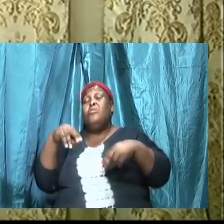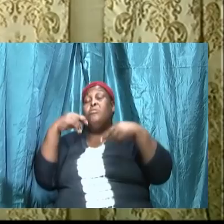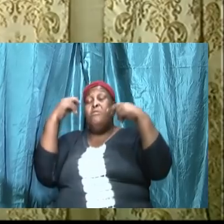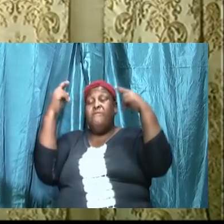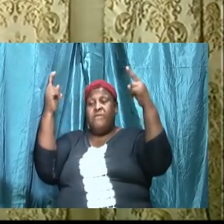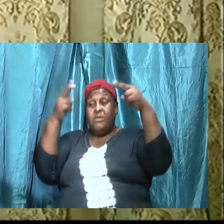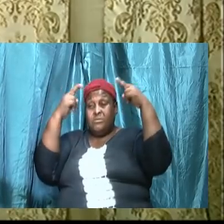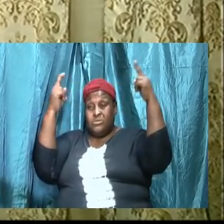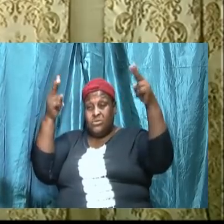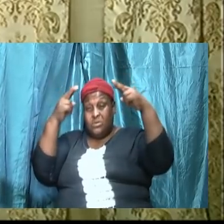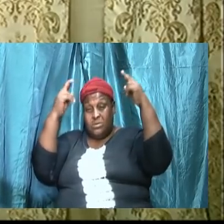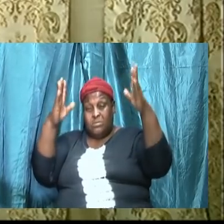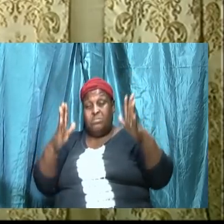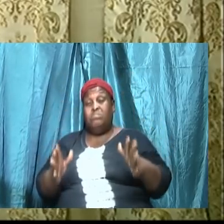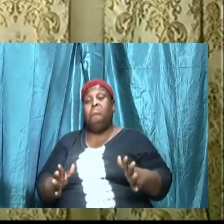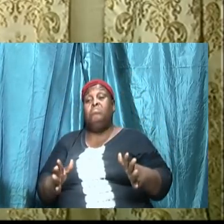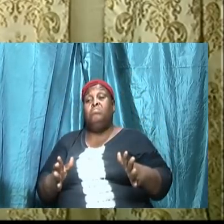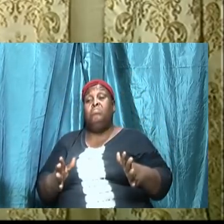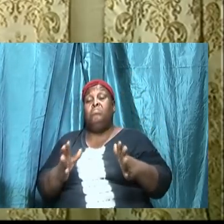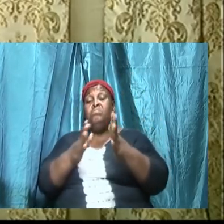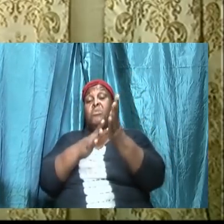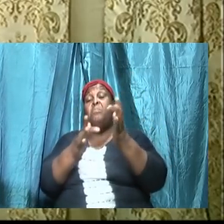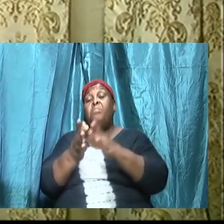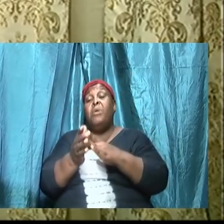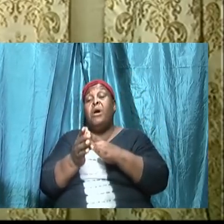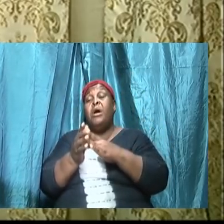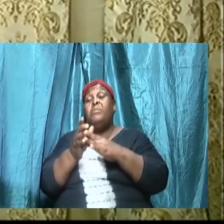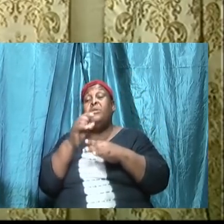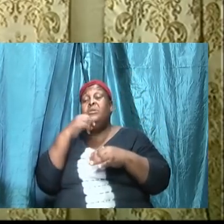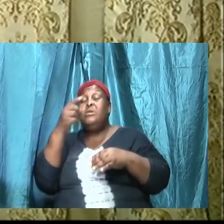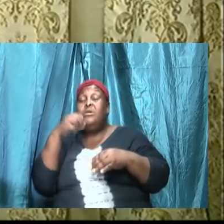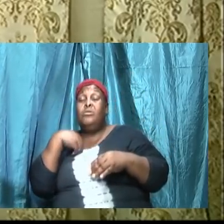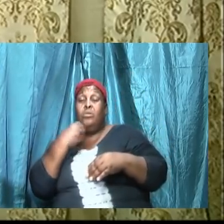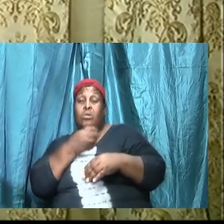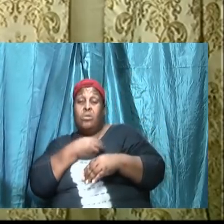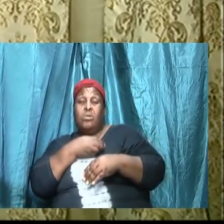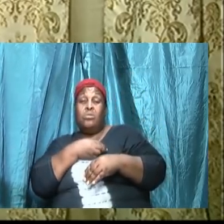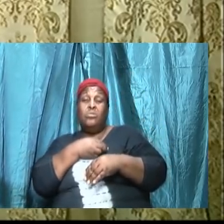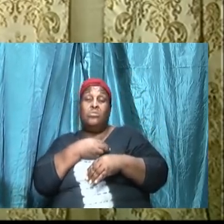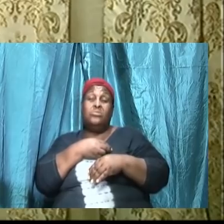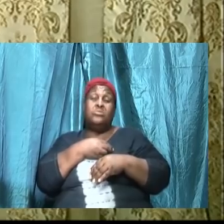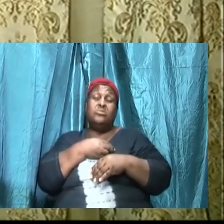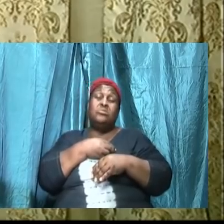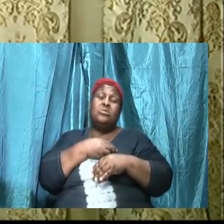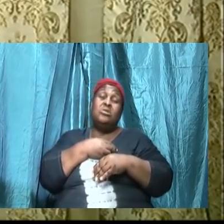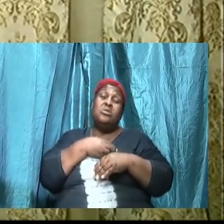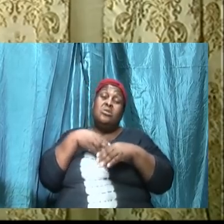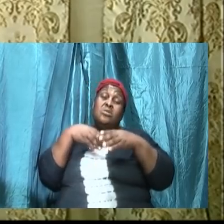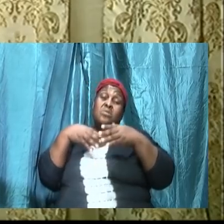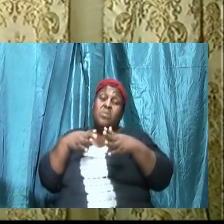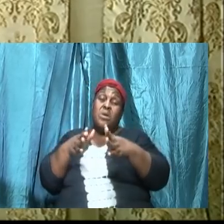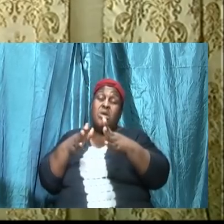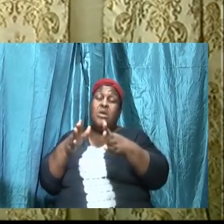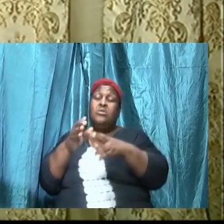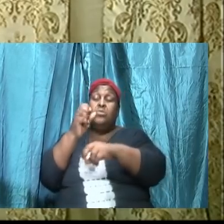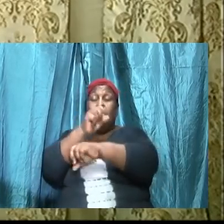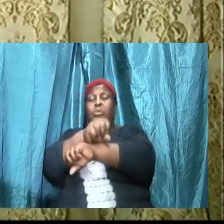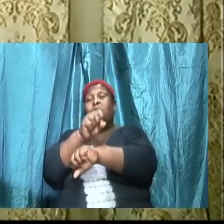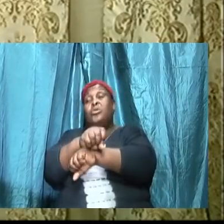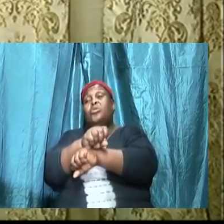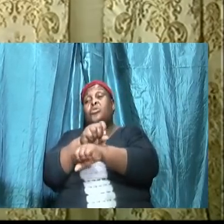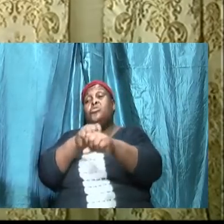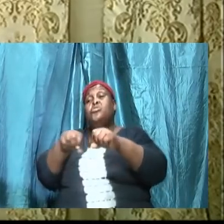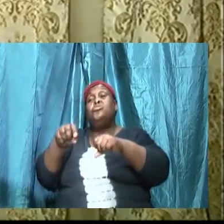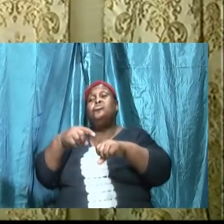Bible outlines towards the word of God gives us the remedy, the way to operate so